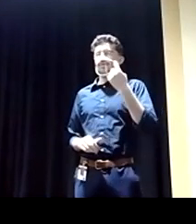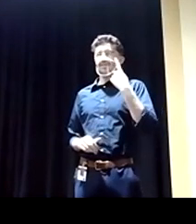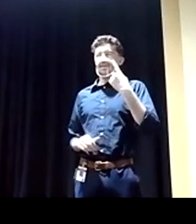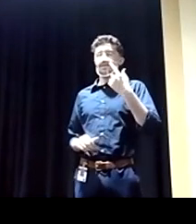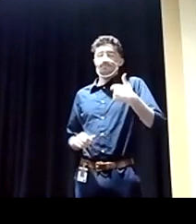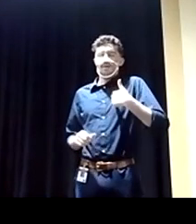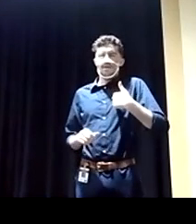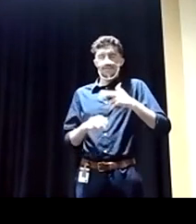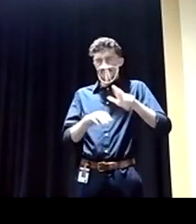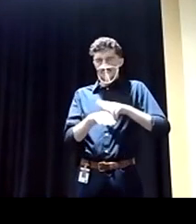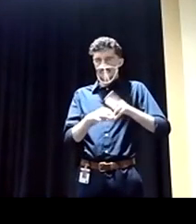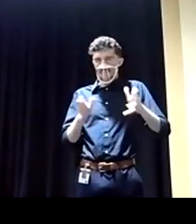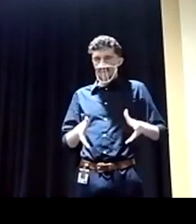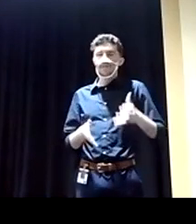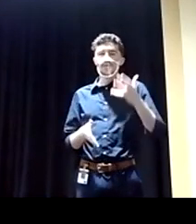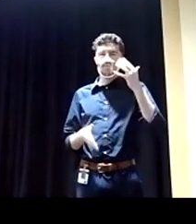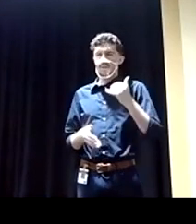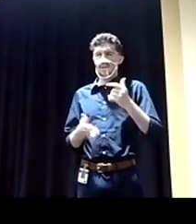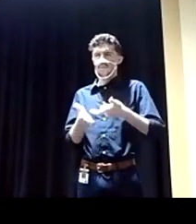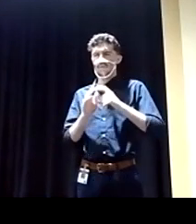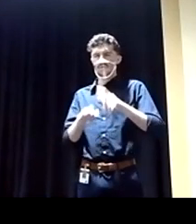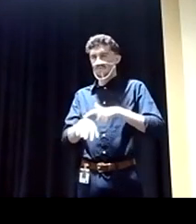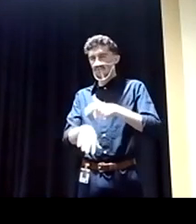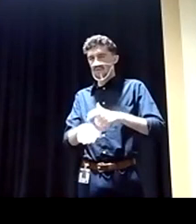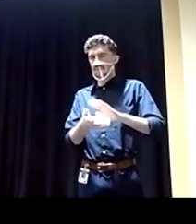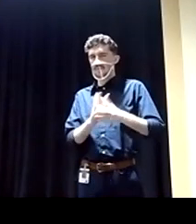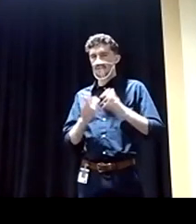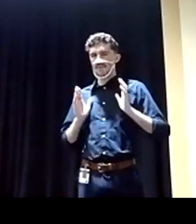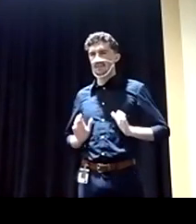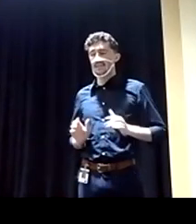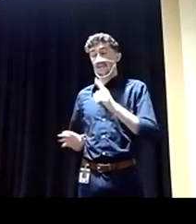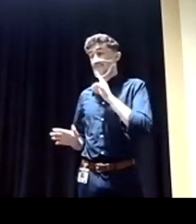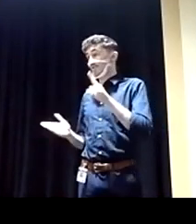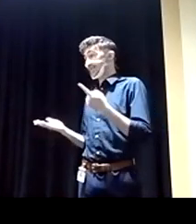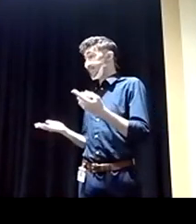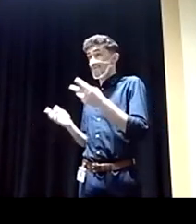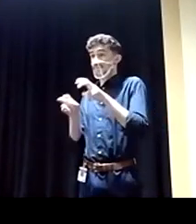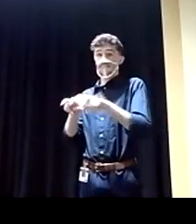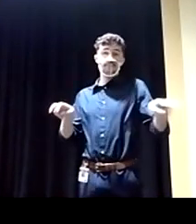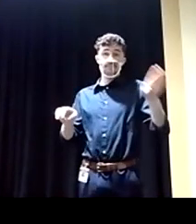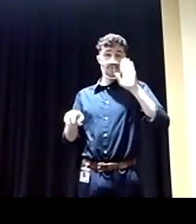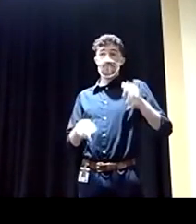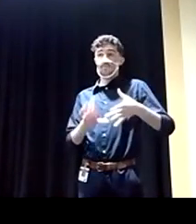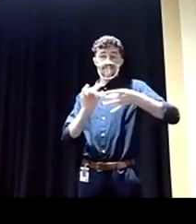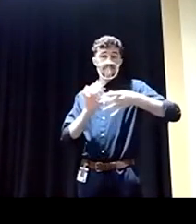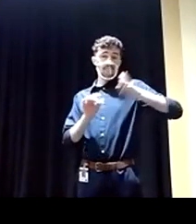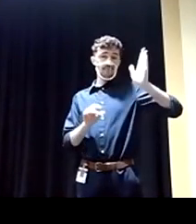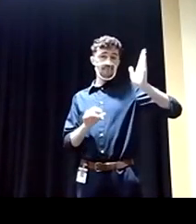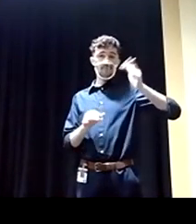lay person on what, why it takes so long, but I'm sure somebody here will, will tell me that, but